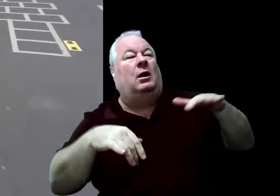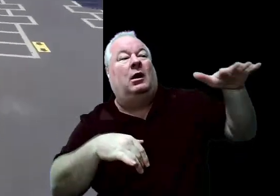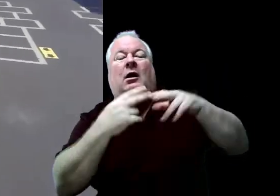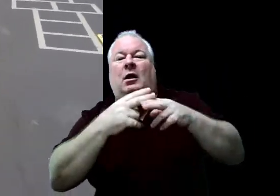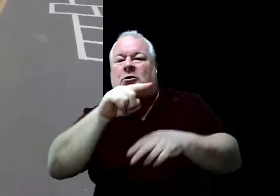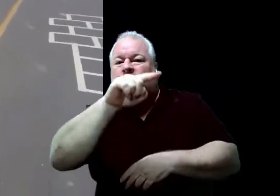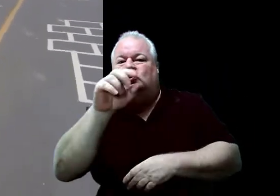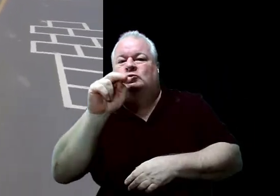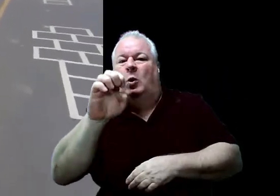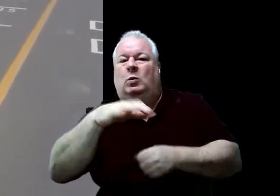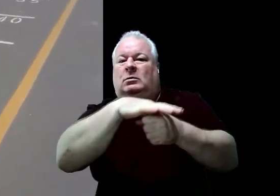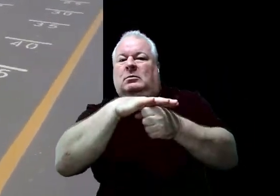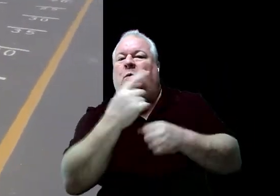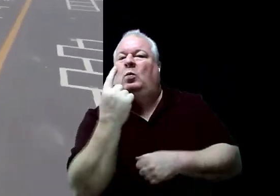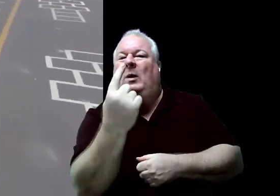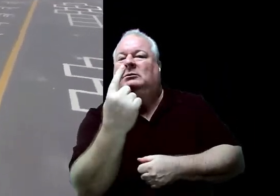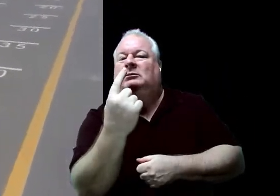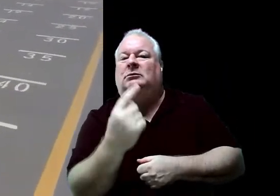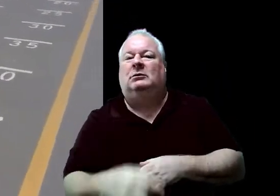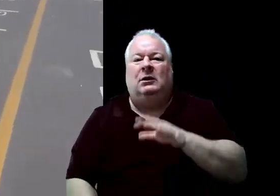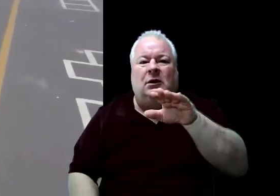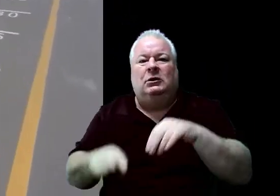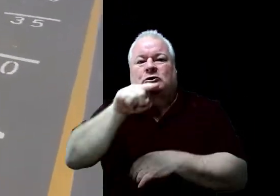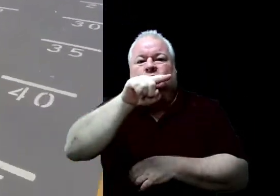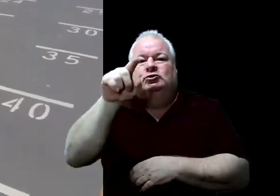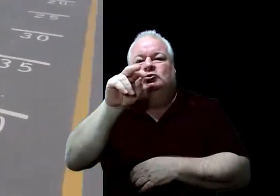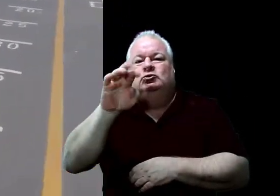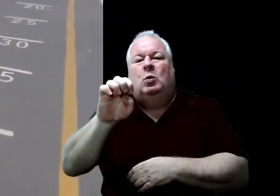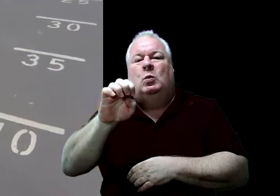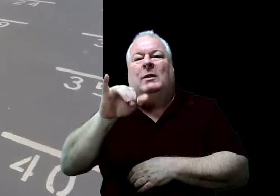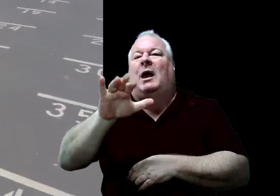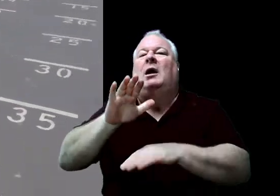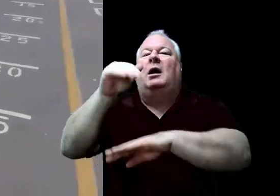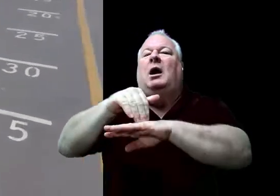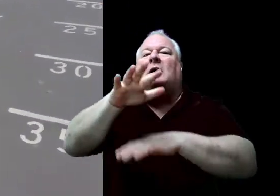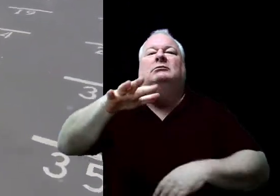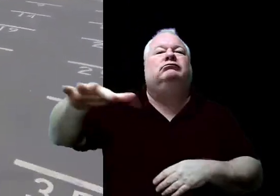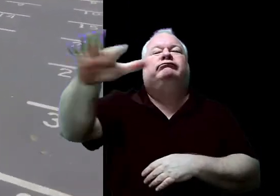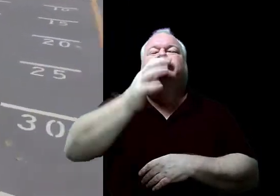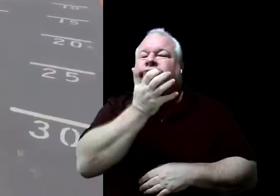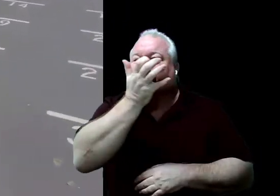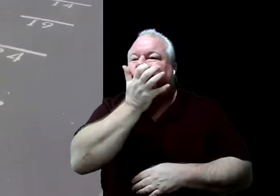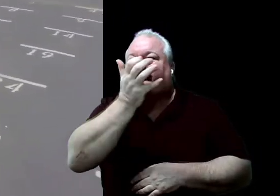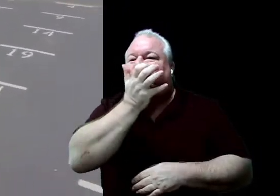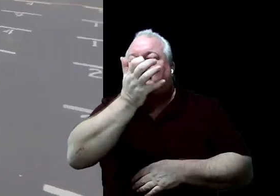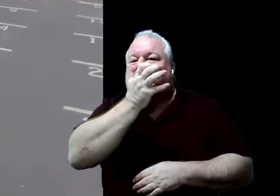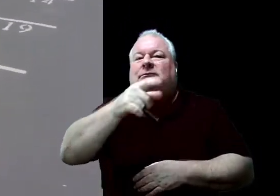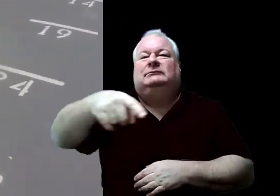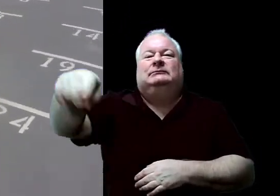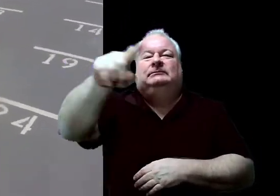Zone 1. And what zone is the field?